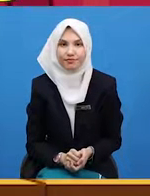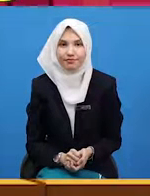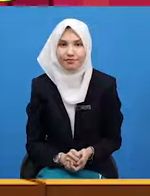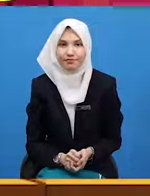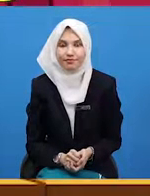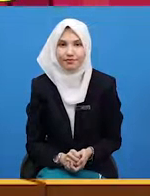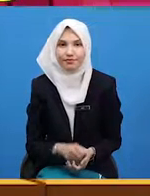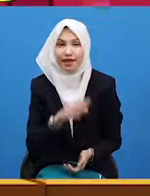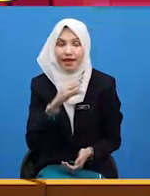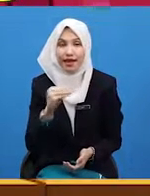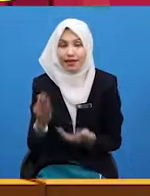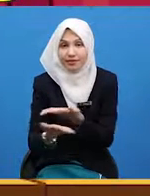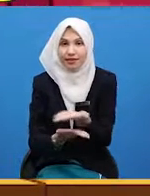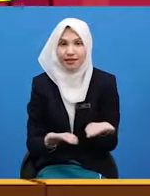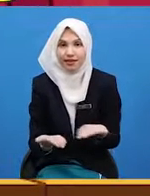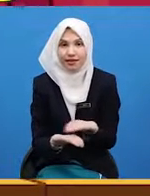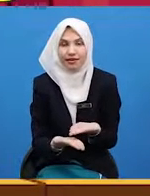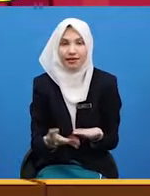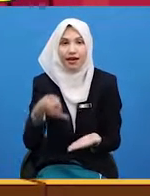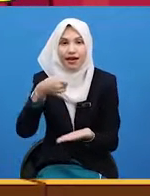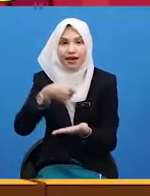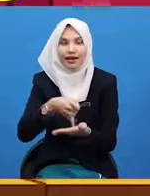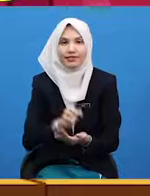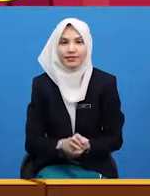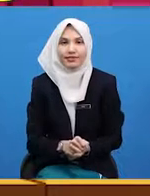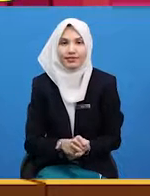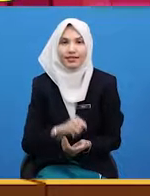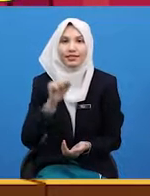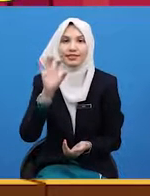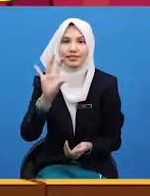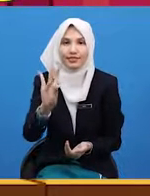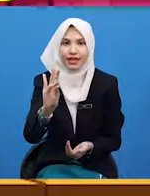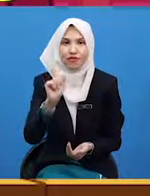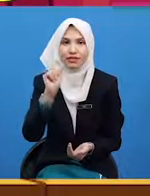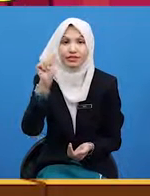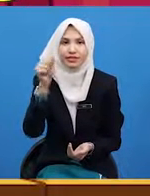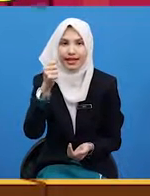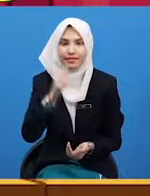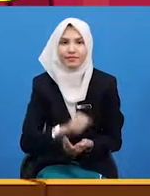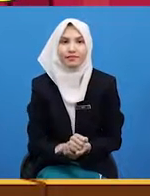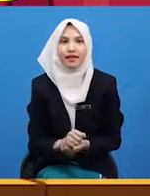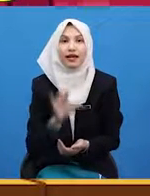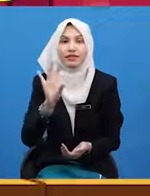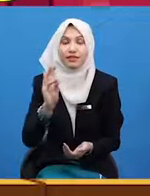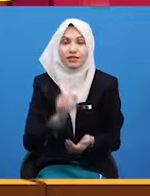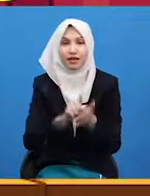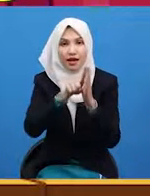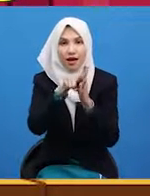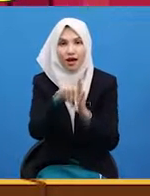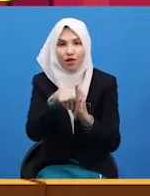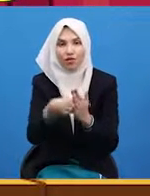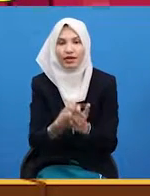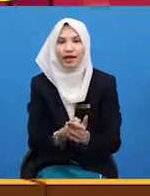And here it's seven ten. Seven is the hour and